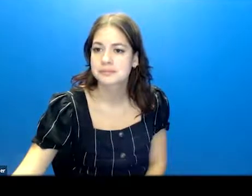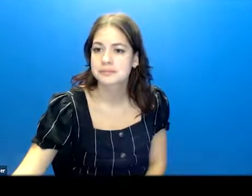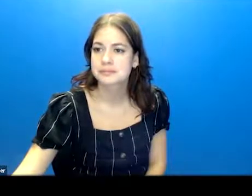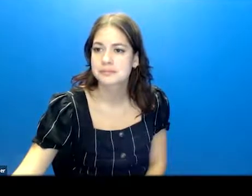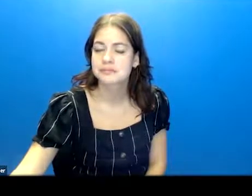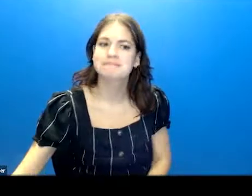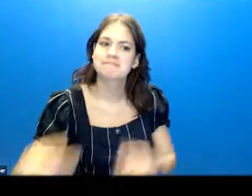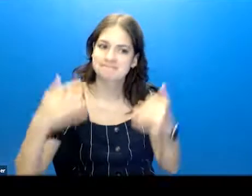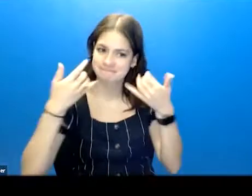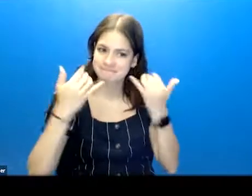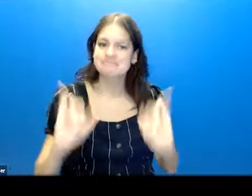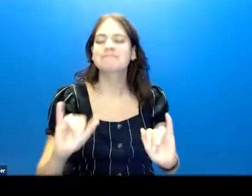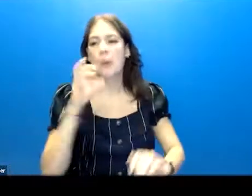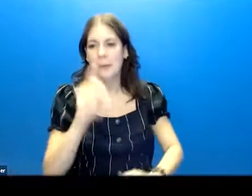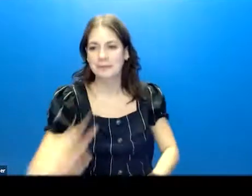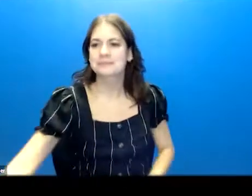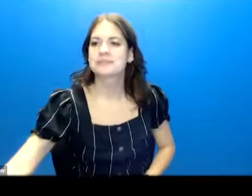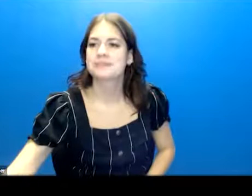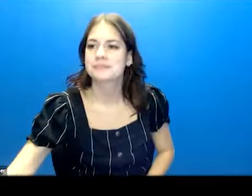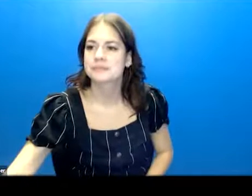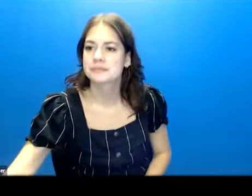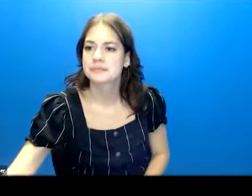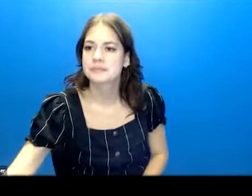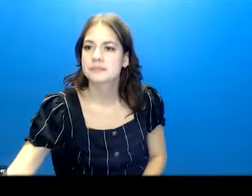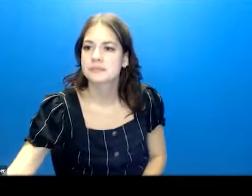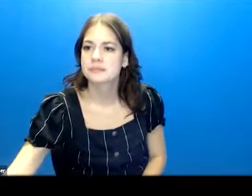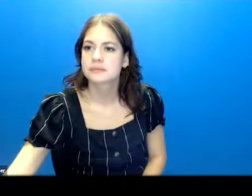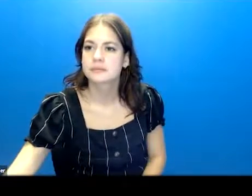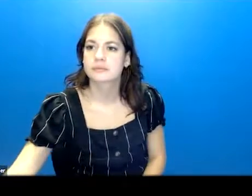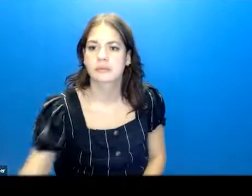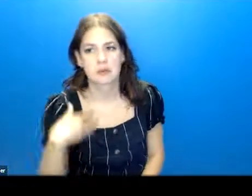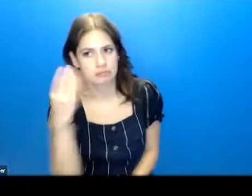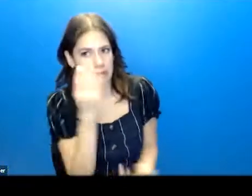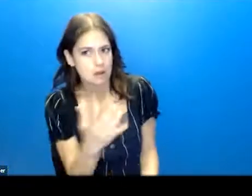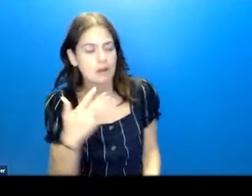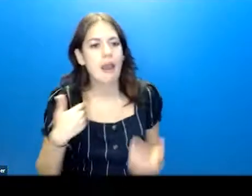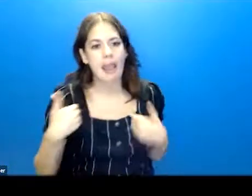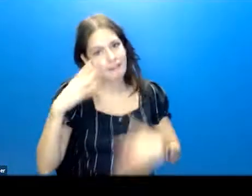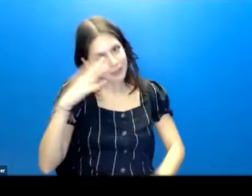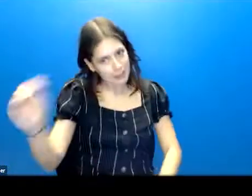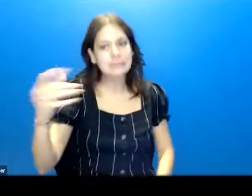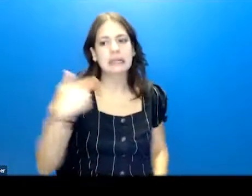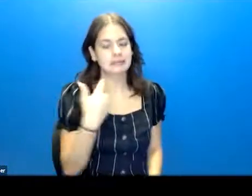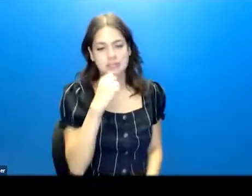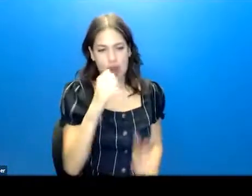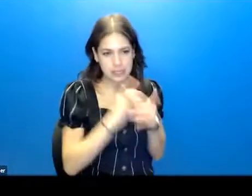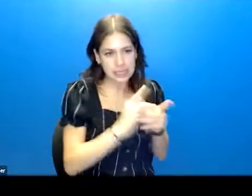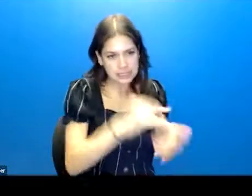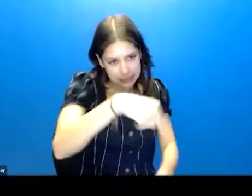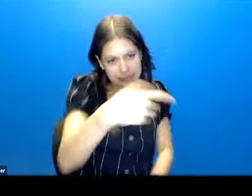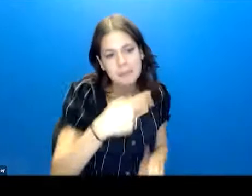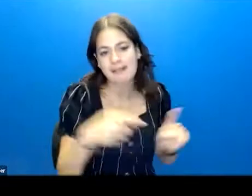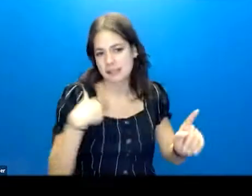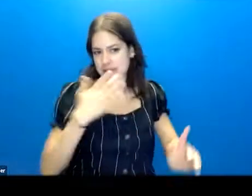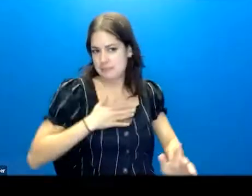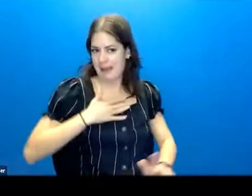There it went. Okay. So just some disclosures. own a company. It has nothing to do with what I'm talking about today. And these are all of